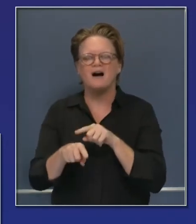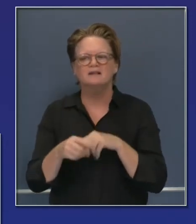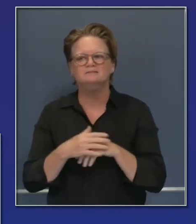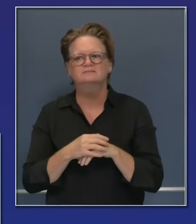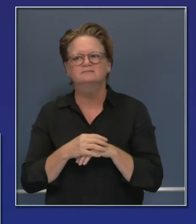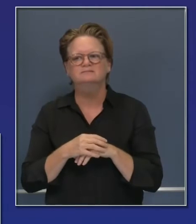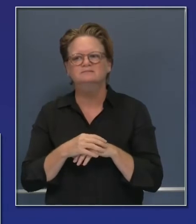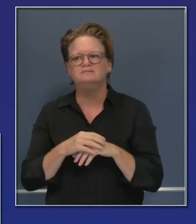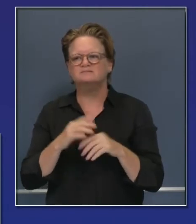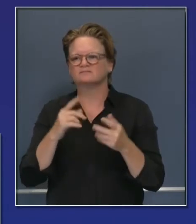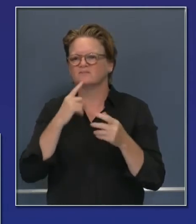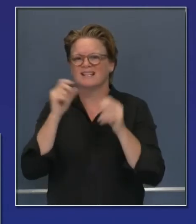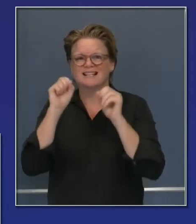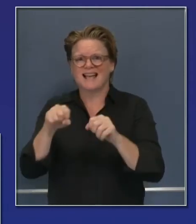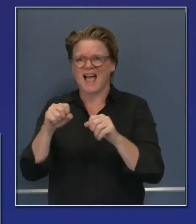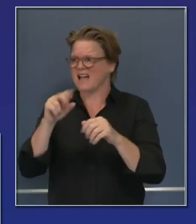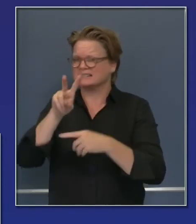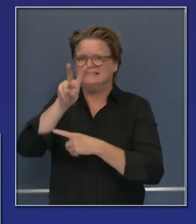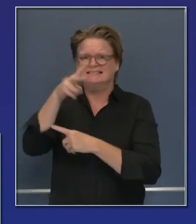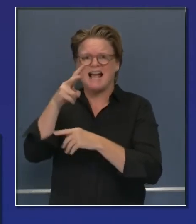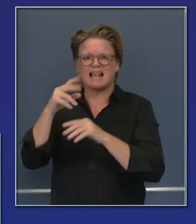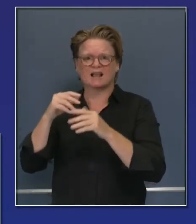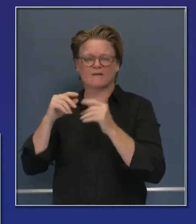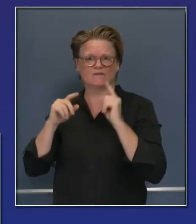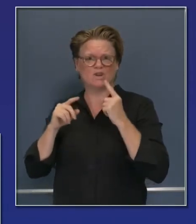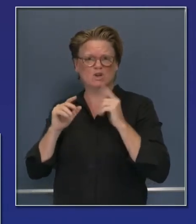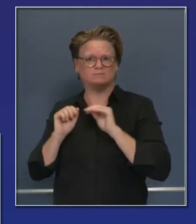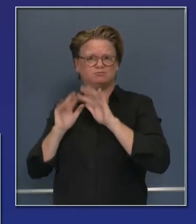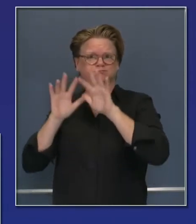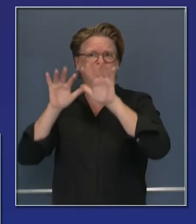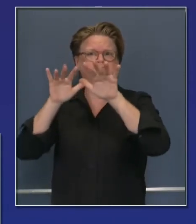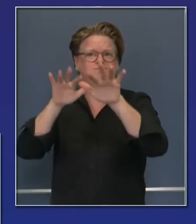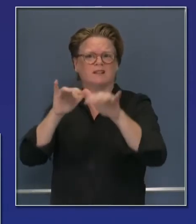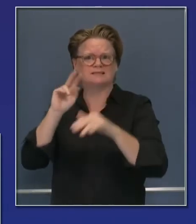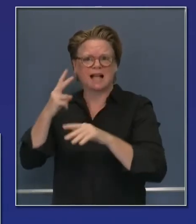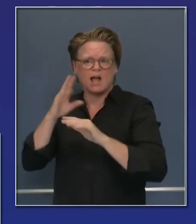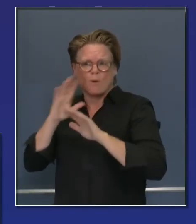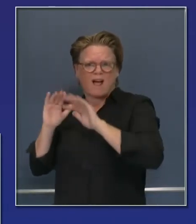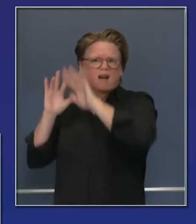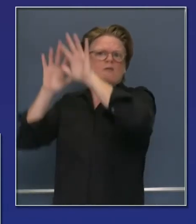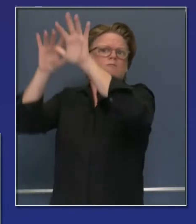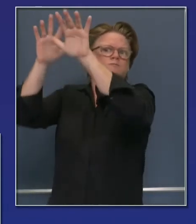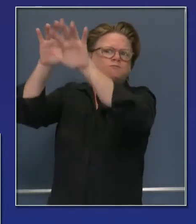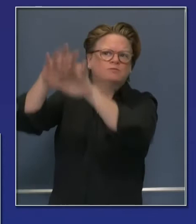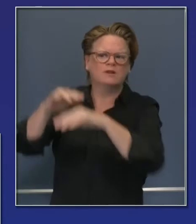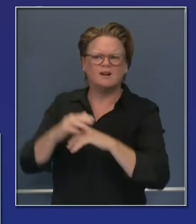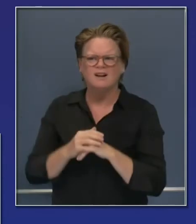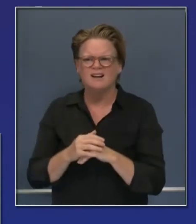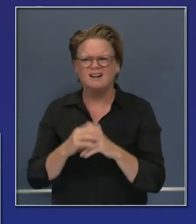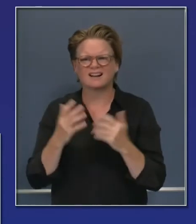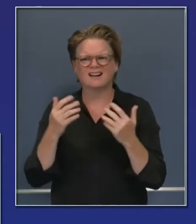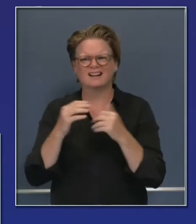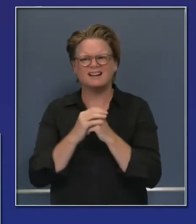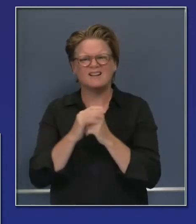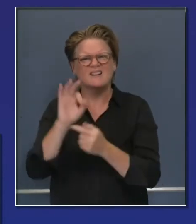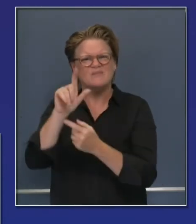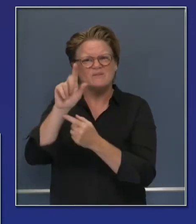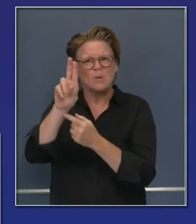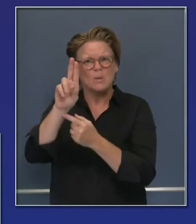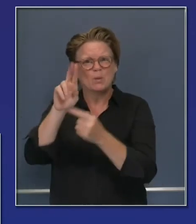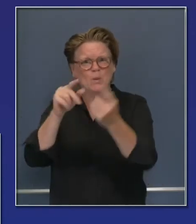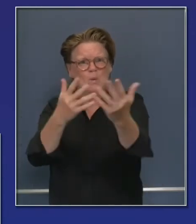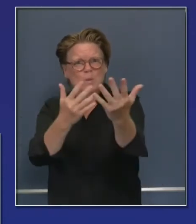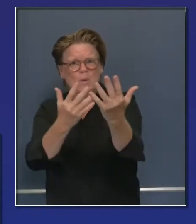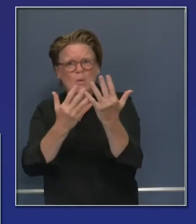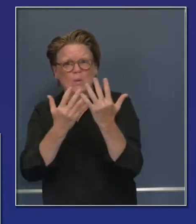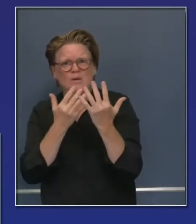don't want to be back in that place. And that's why we want to control our own fate, move the markets, reduce – create some more competition in terms of